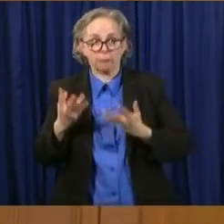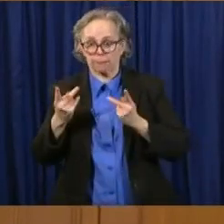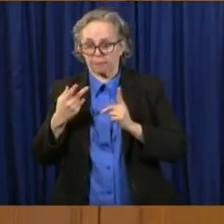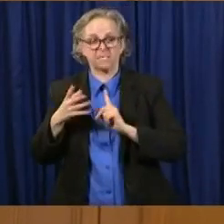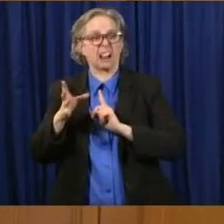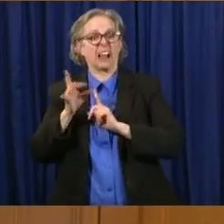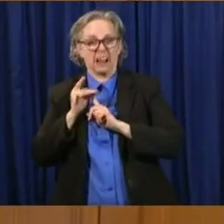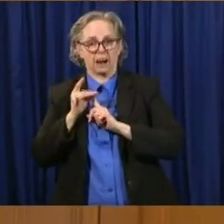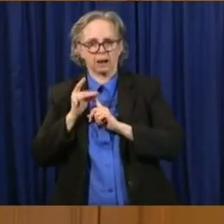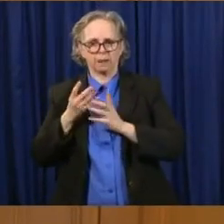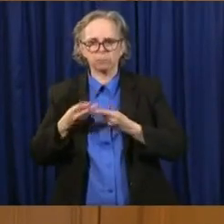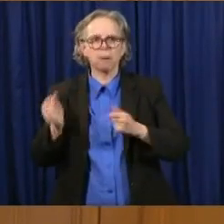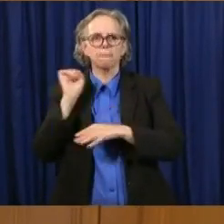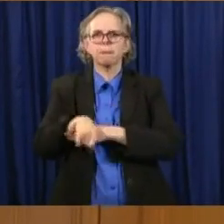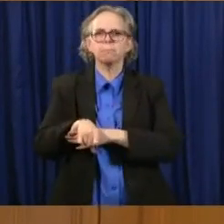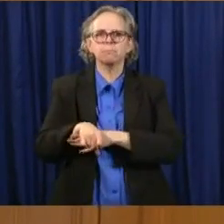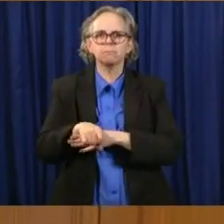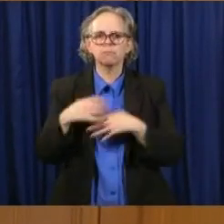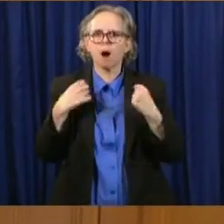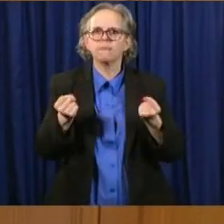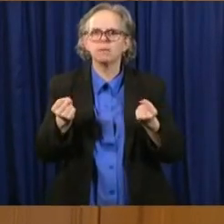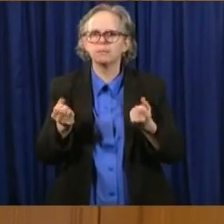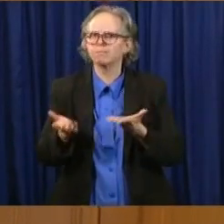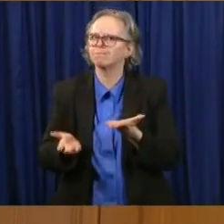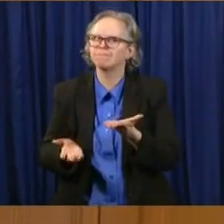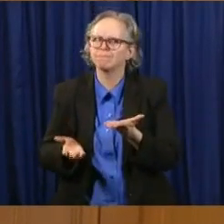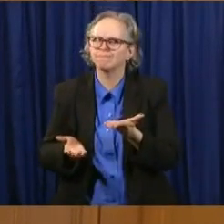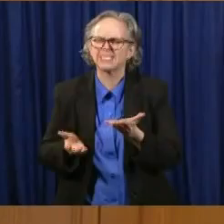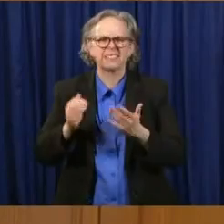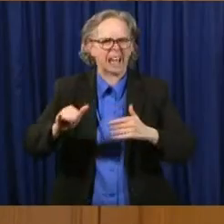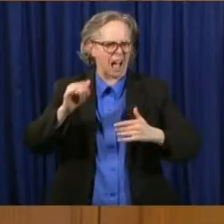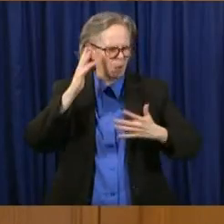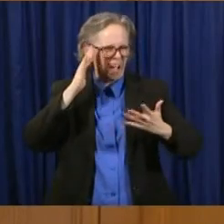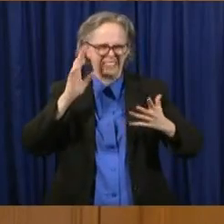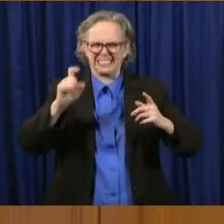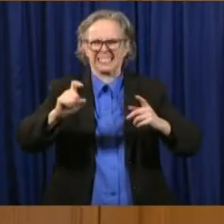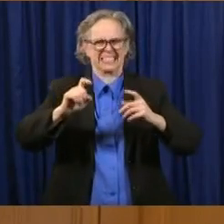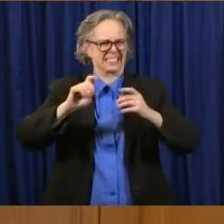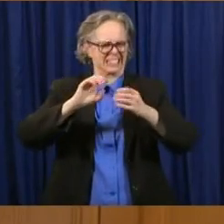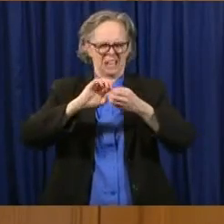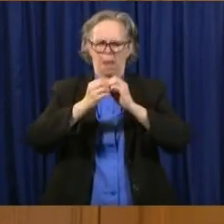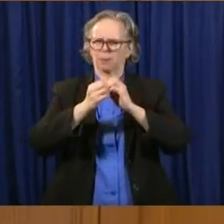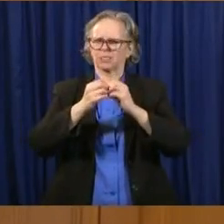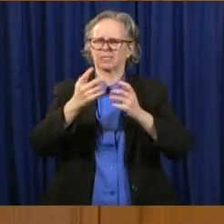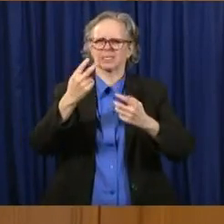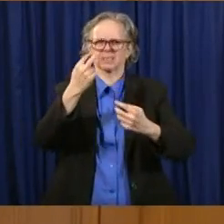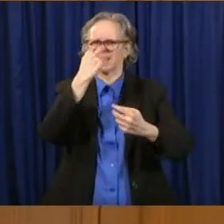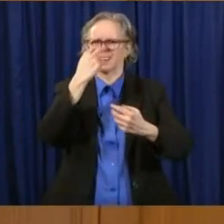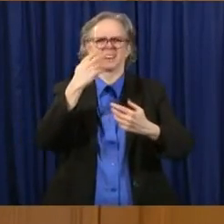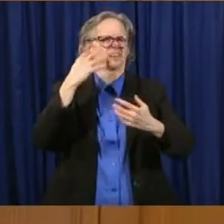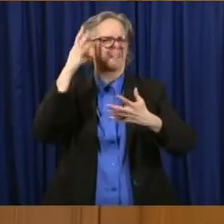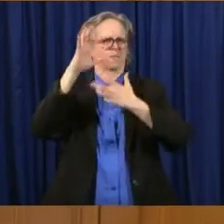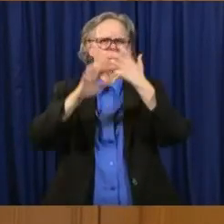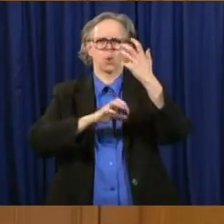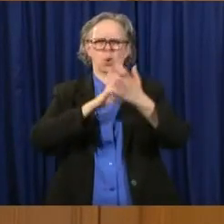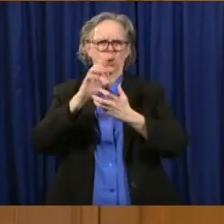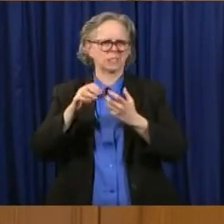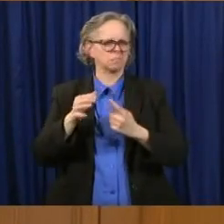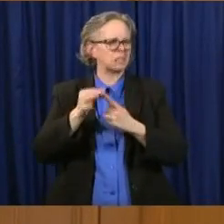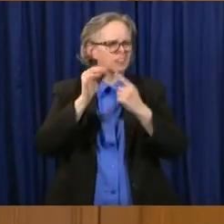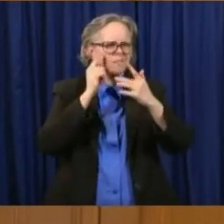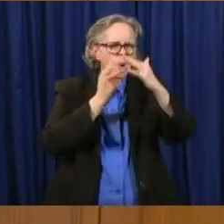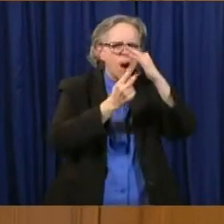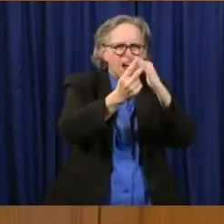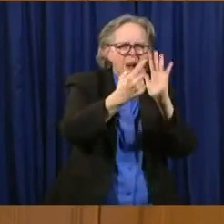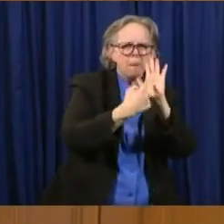to report. So remember, it's, that's what's so confusing, I know, for everyone with the modeling, is it's saying it, that number was used to help